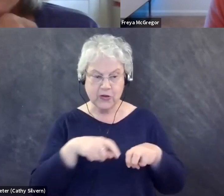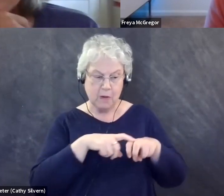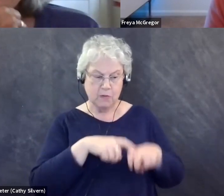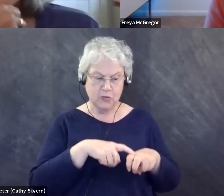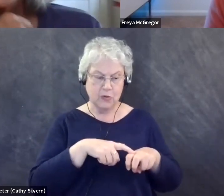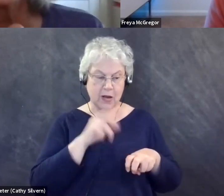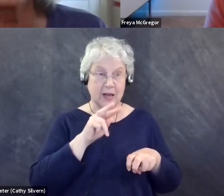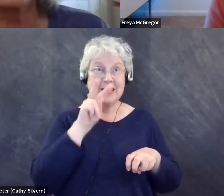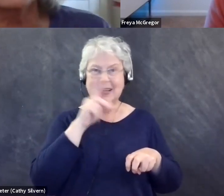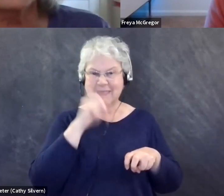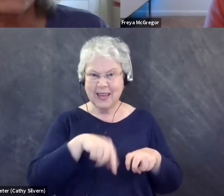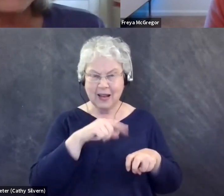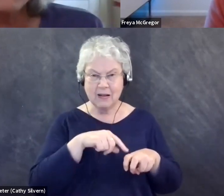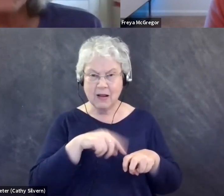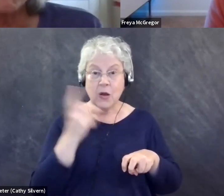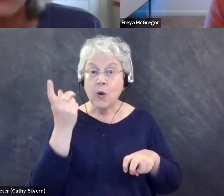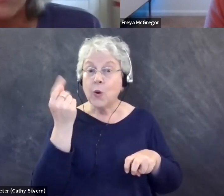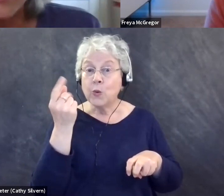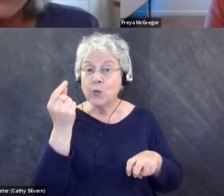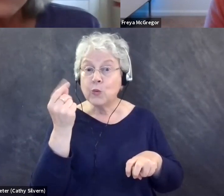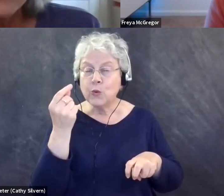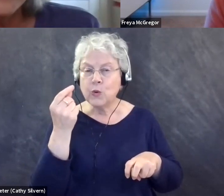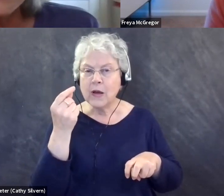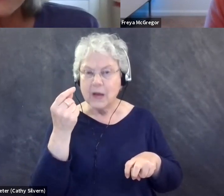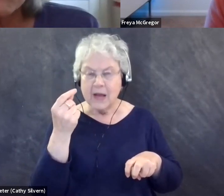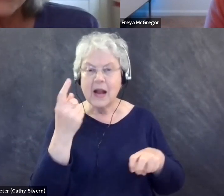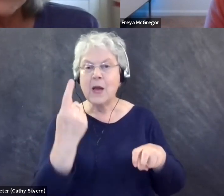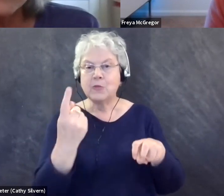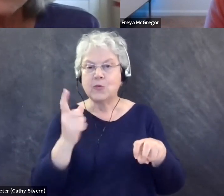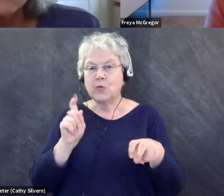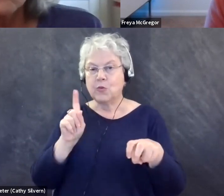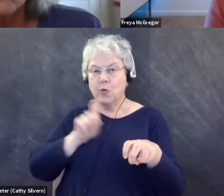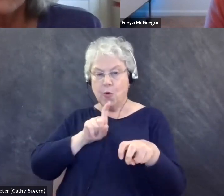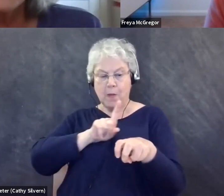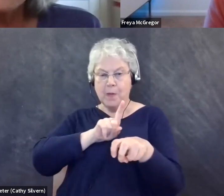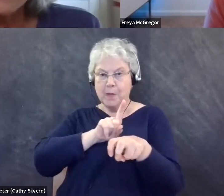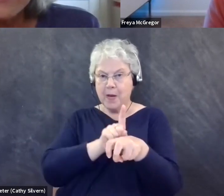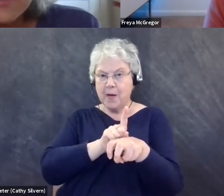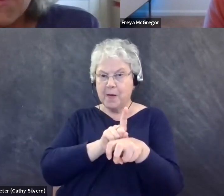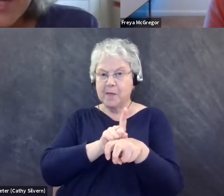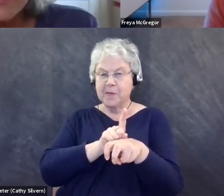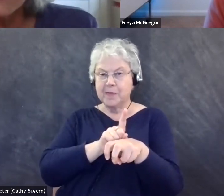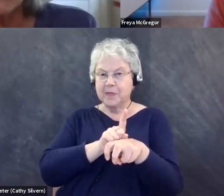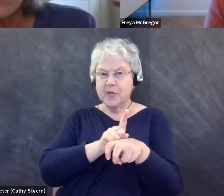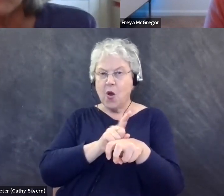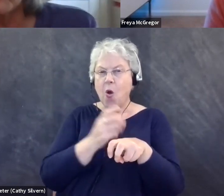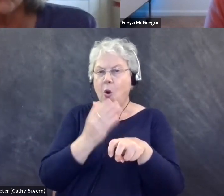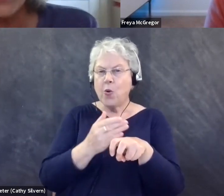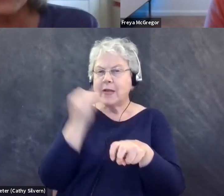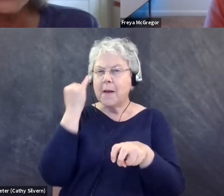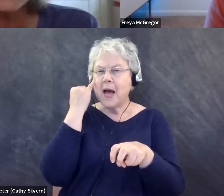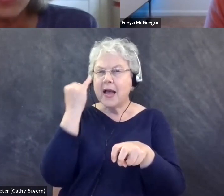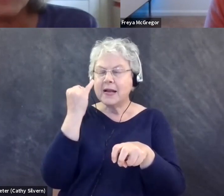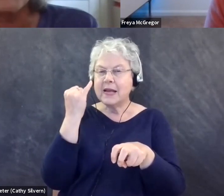seeing it, is to maybe either get behind the seated person, or at least get some idea about